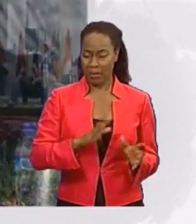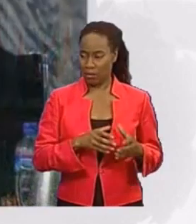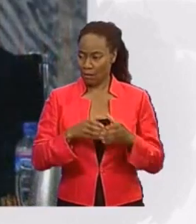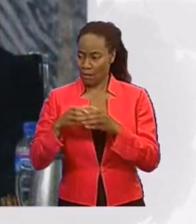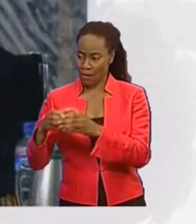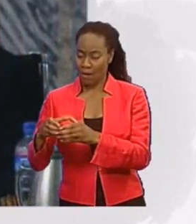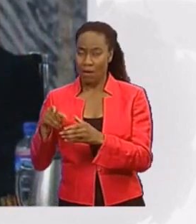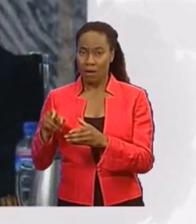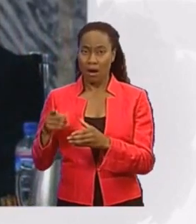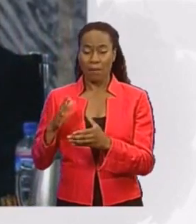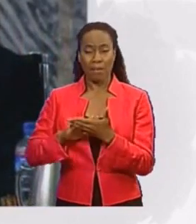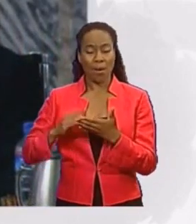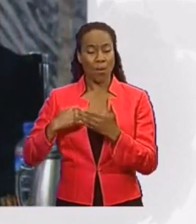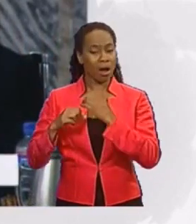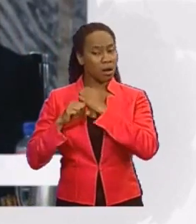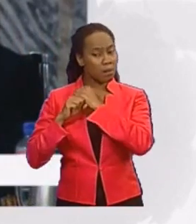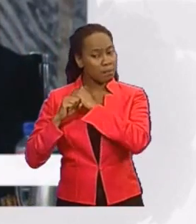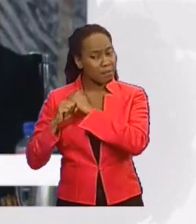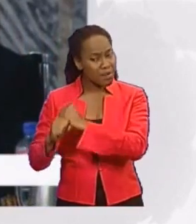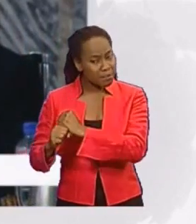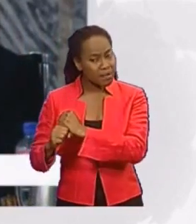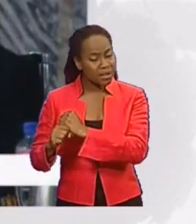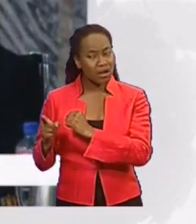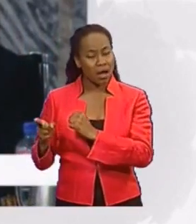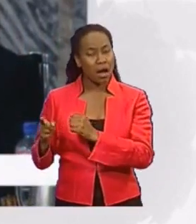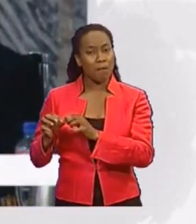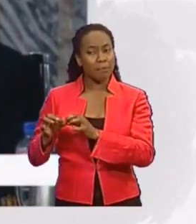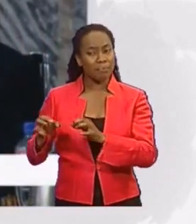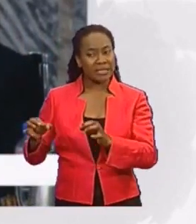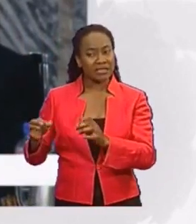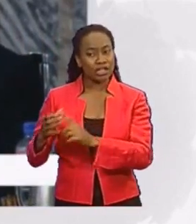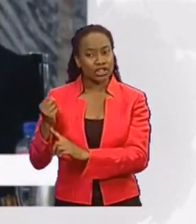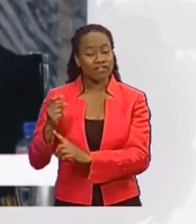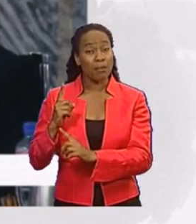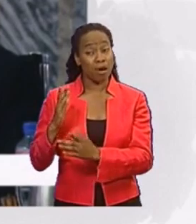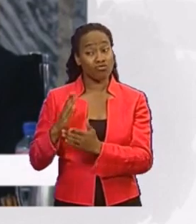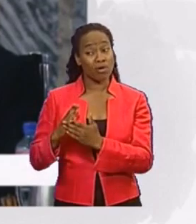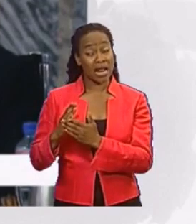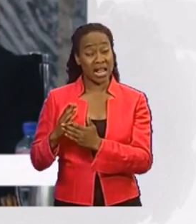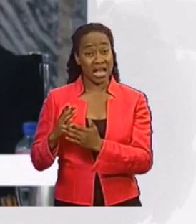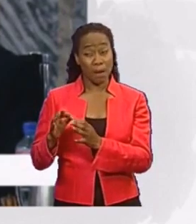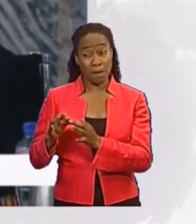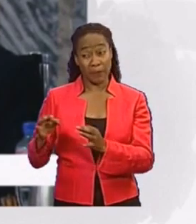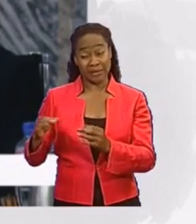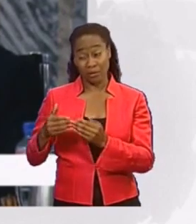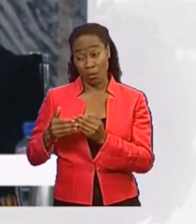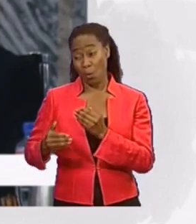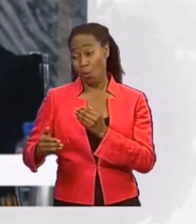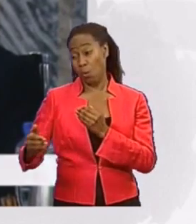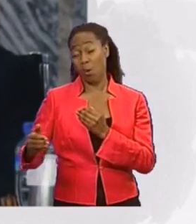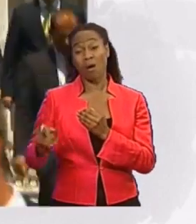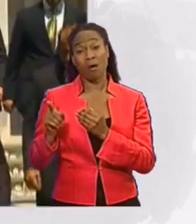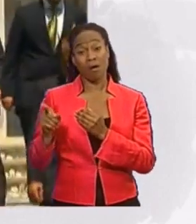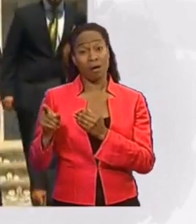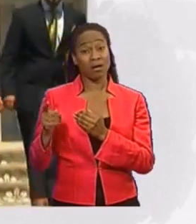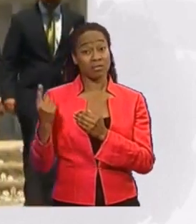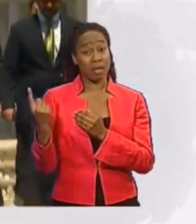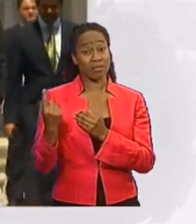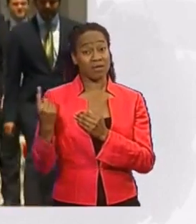of Afghanistan. But long-term stability rests on the growing Afghan capability to manage security.